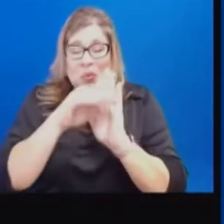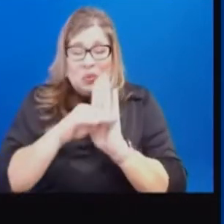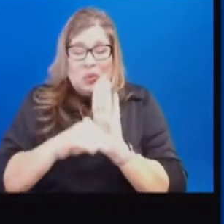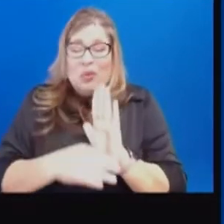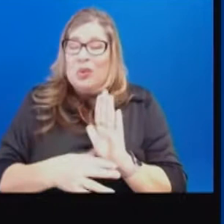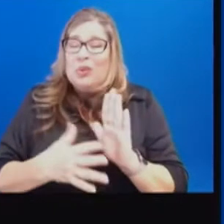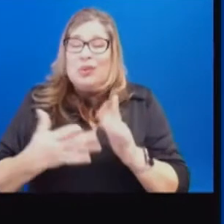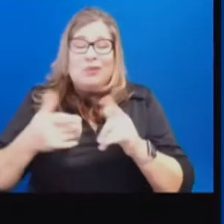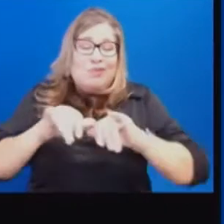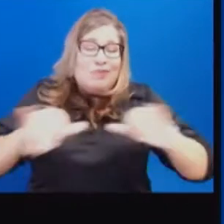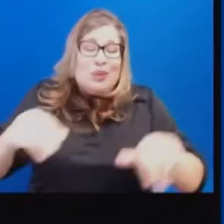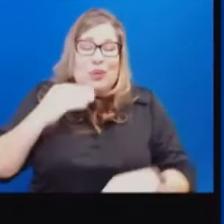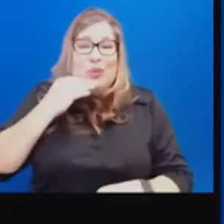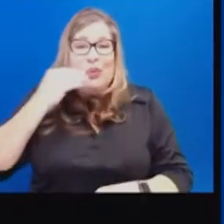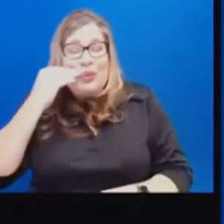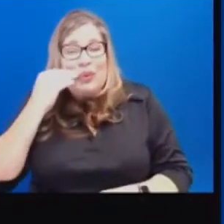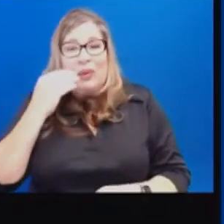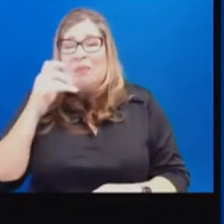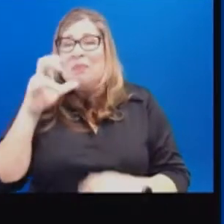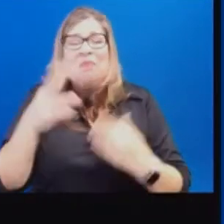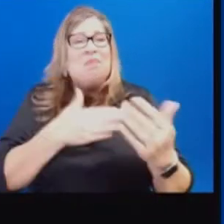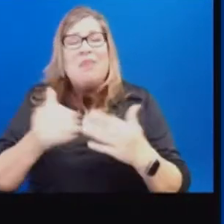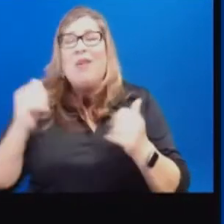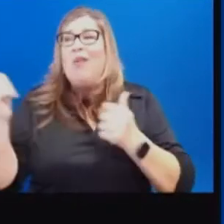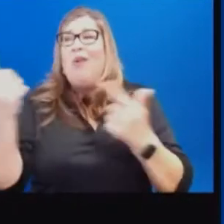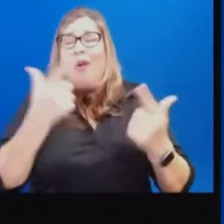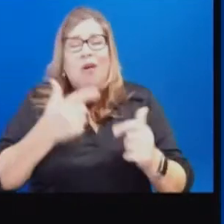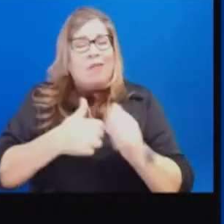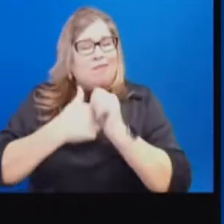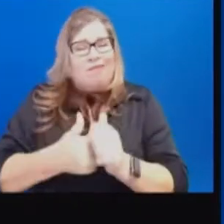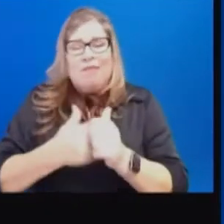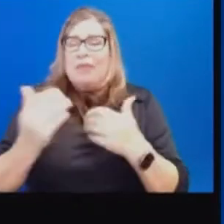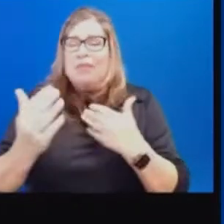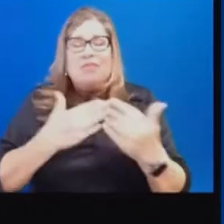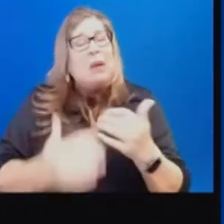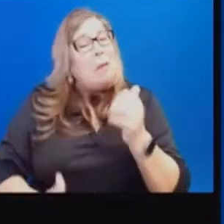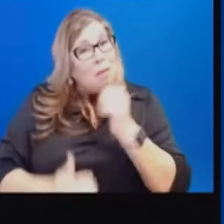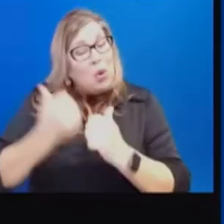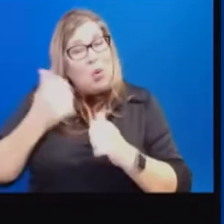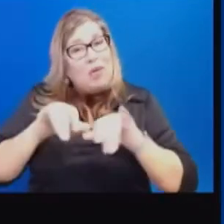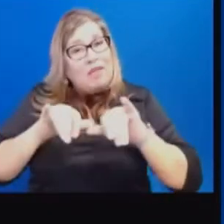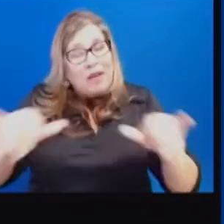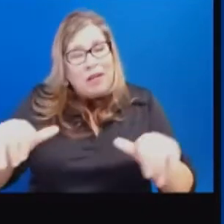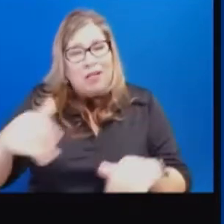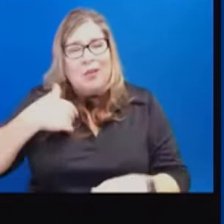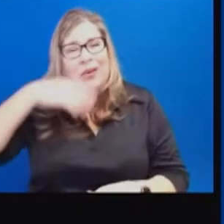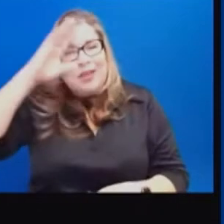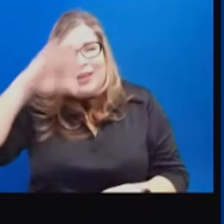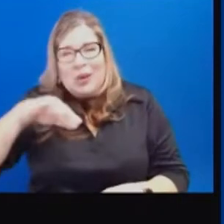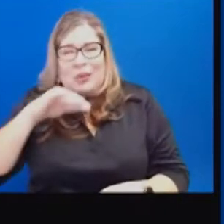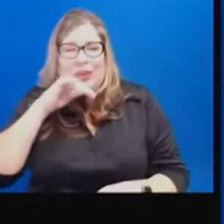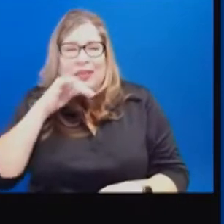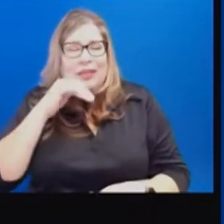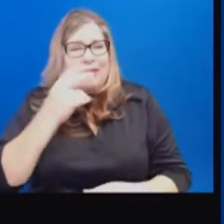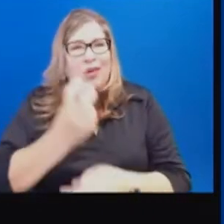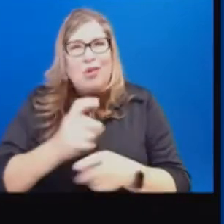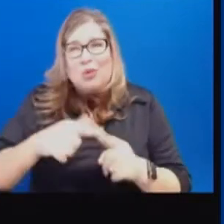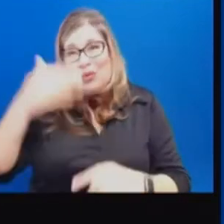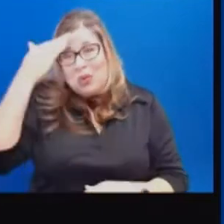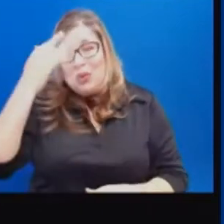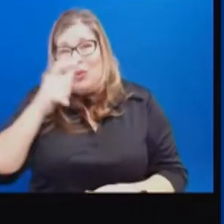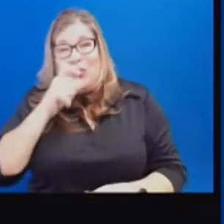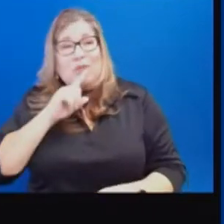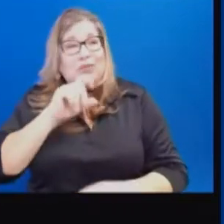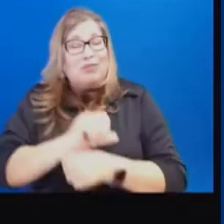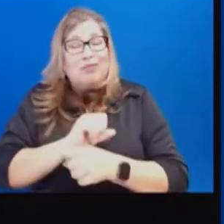our residents aren't 100% compliant with it, even if it's difficult always to measure compliance, just